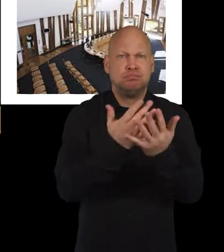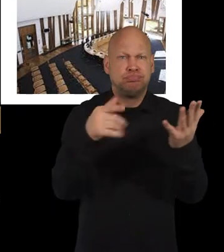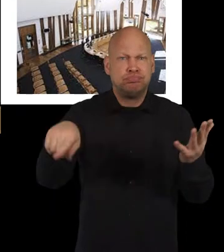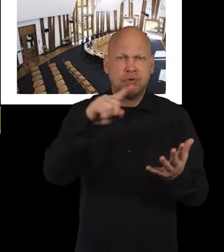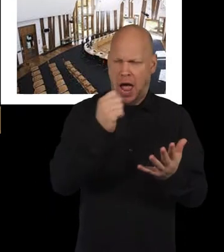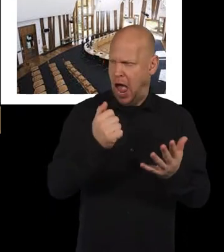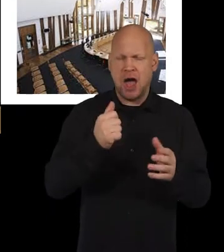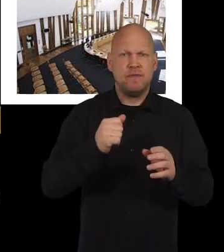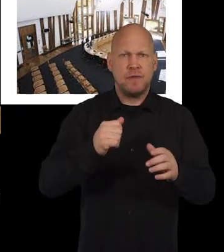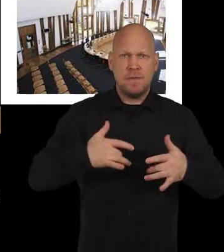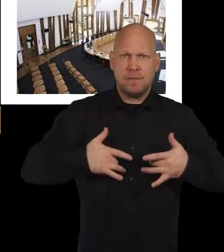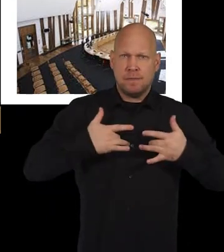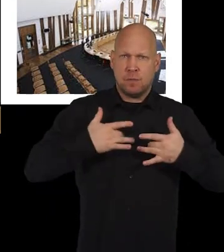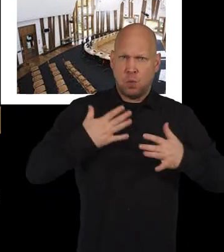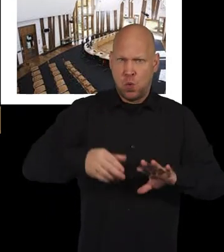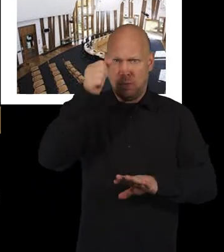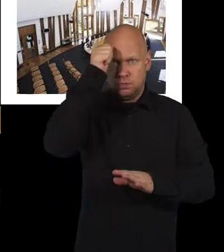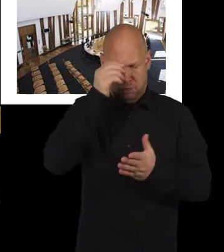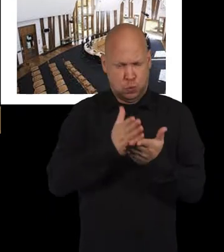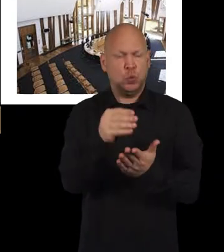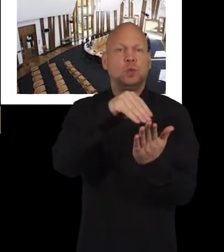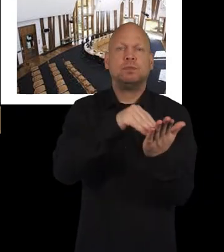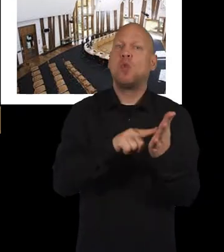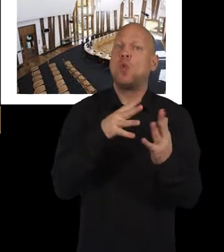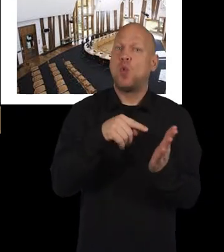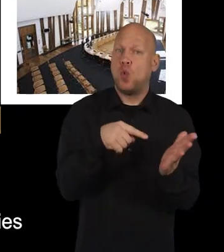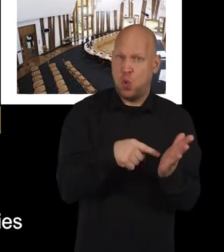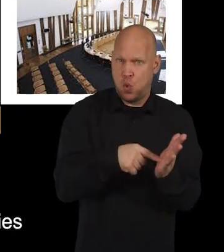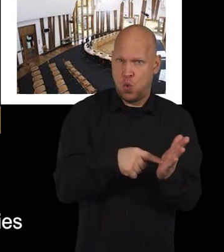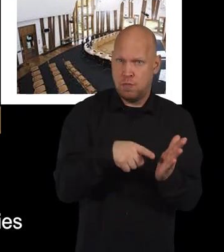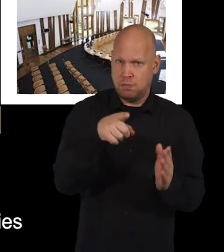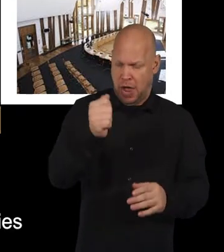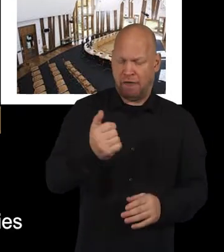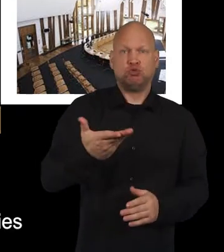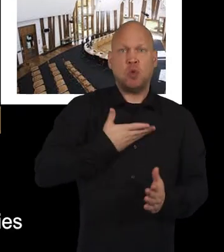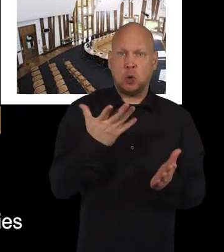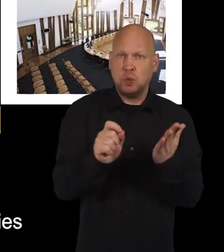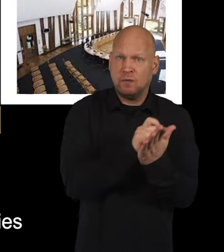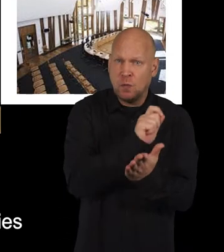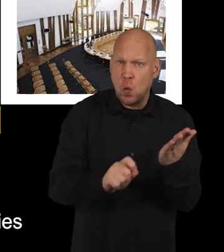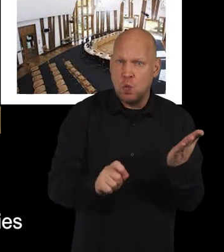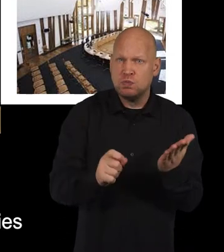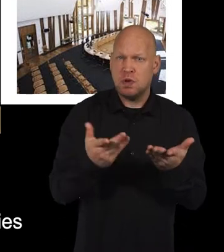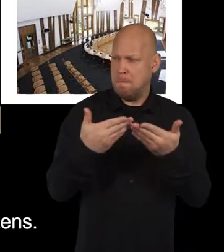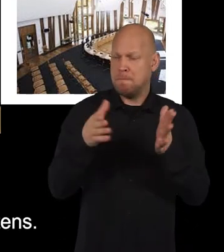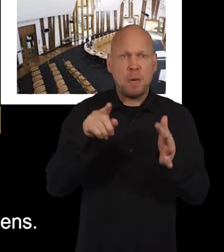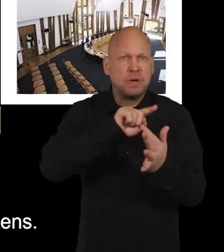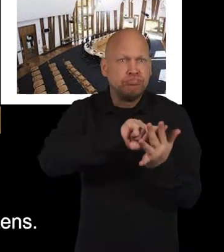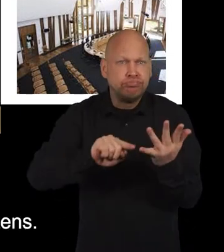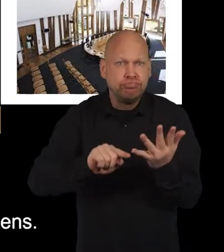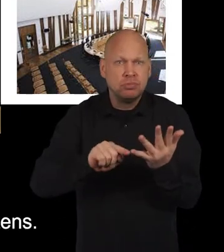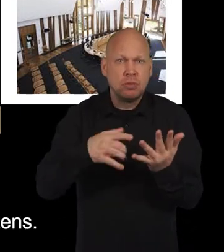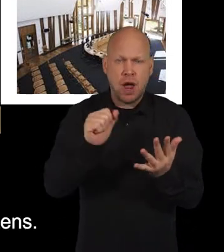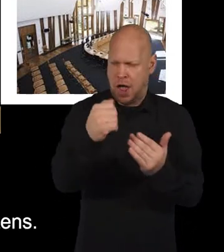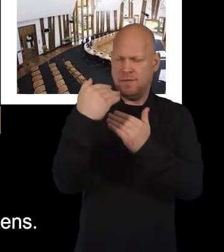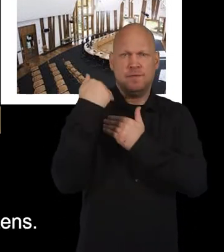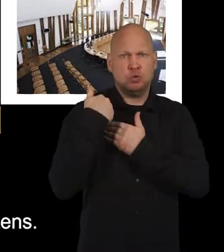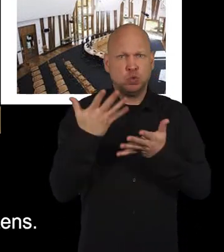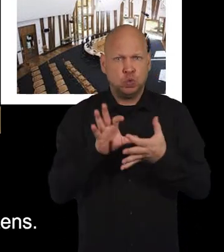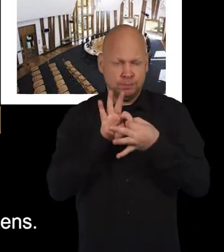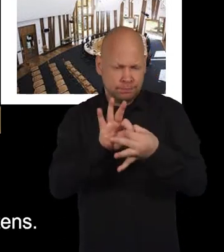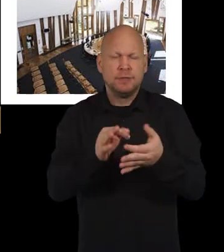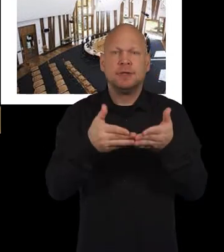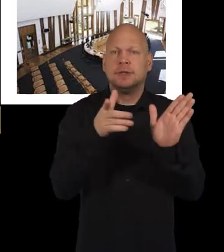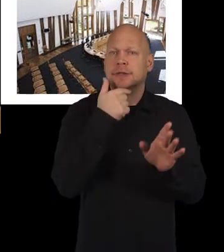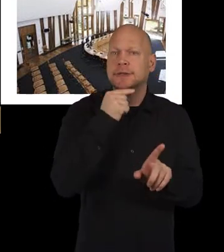Many of these ways to have your voice heard are set down in law. You have the right to vote and public bodies have duties to consult and engage